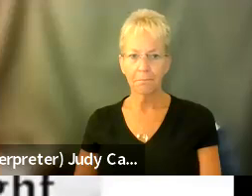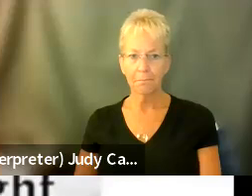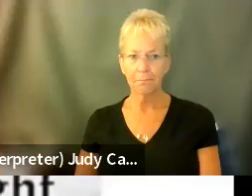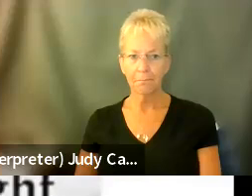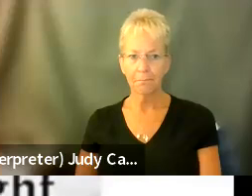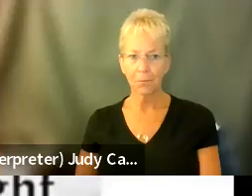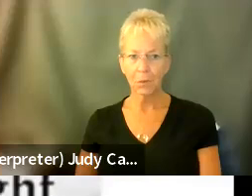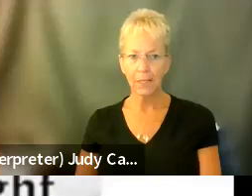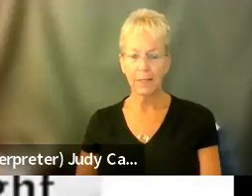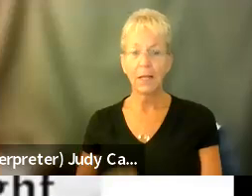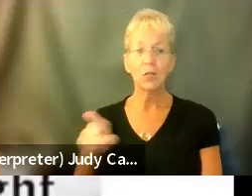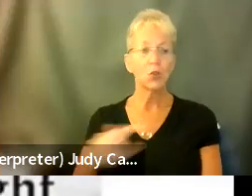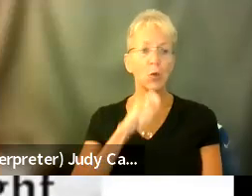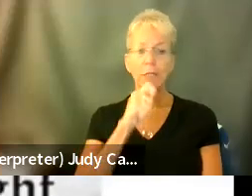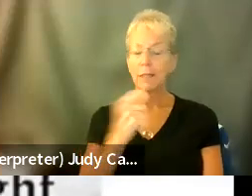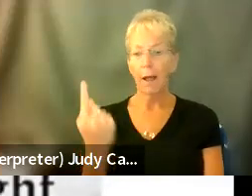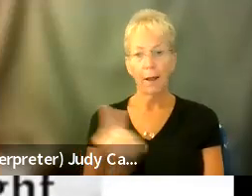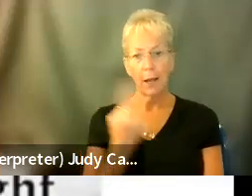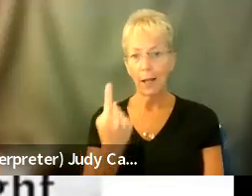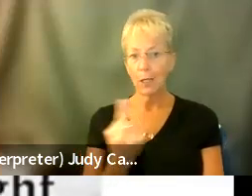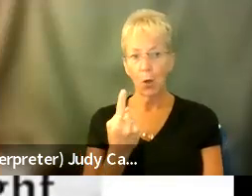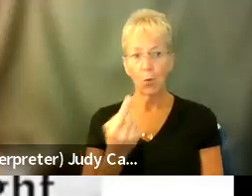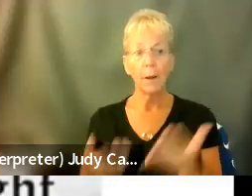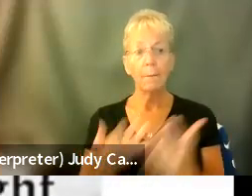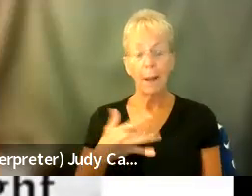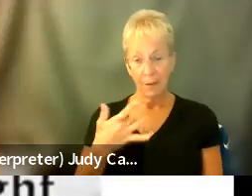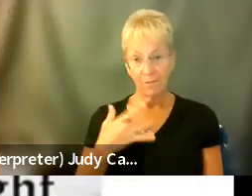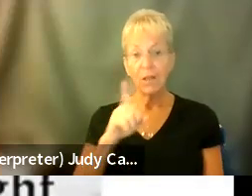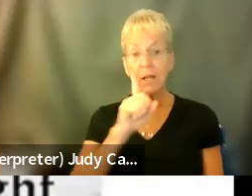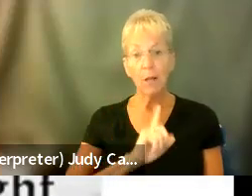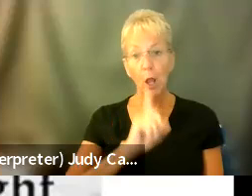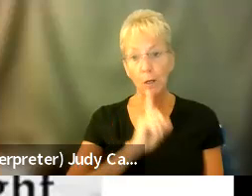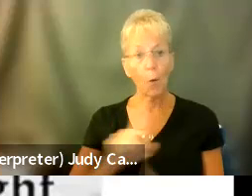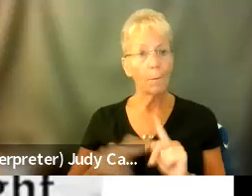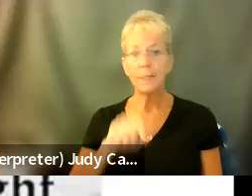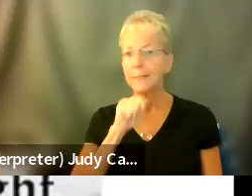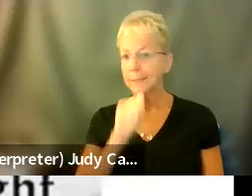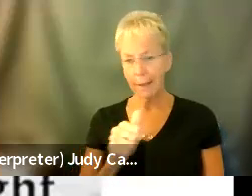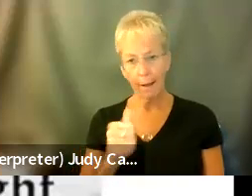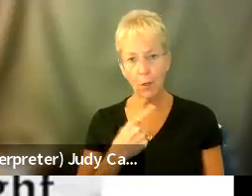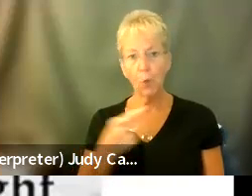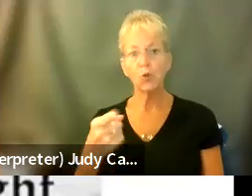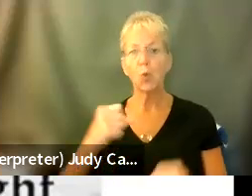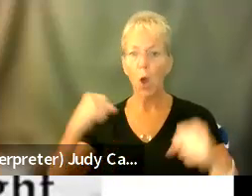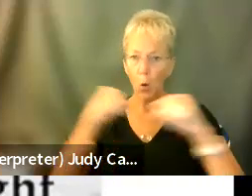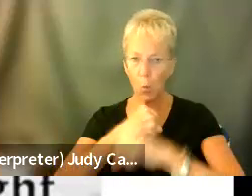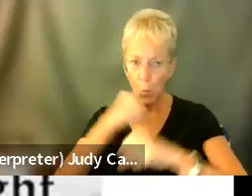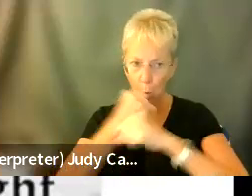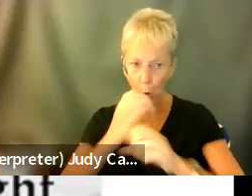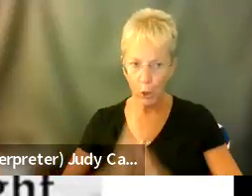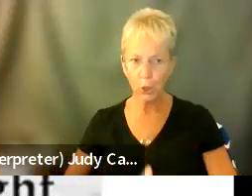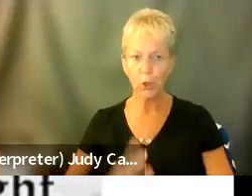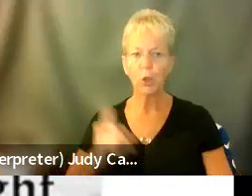You are not alone. You may feel alone sometimes, but you're not alone. You are a warrior. You are an expan.